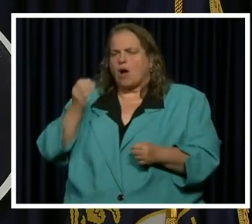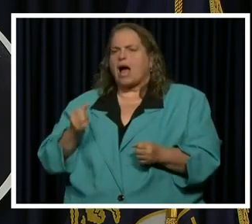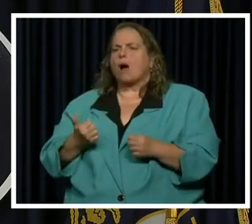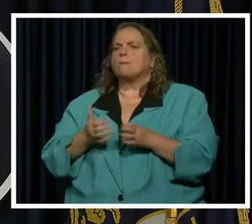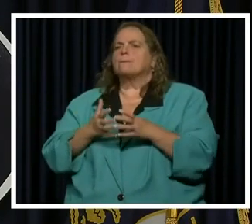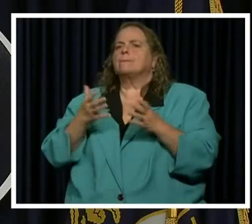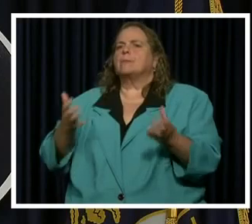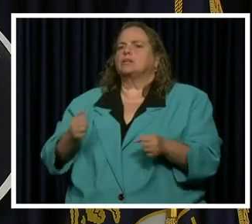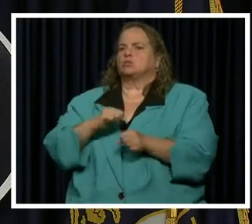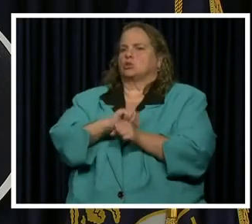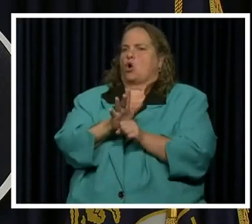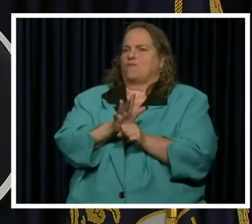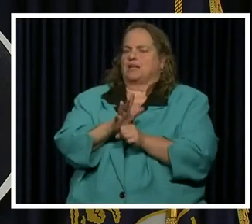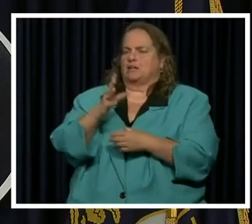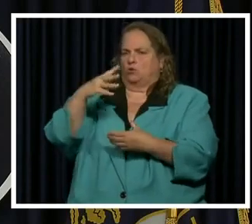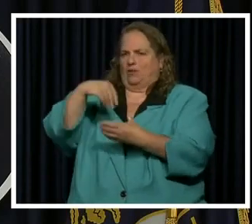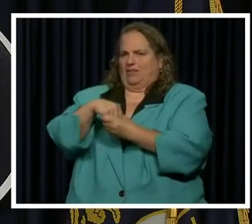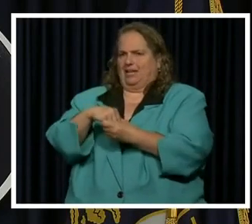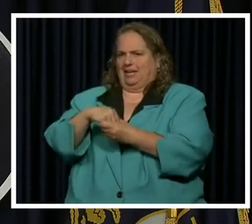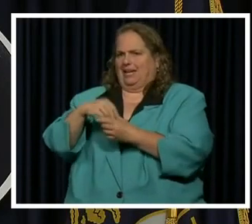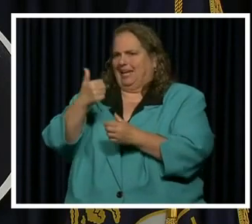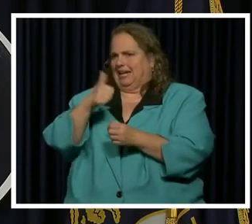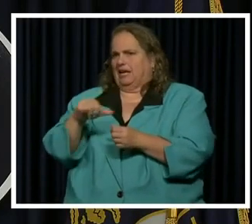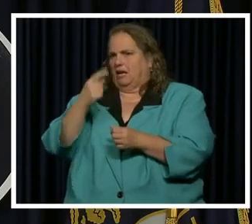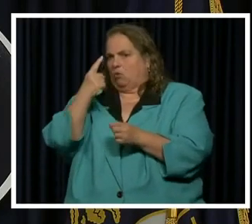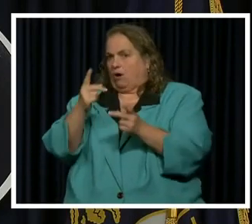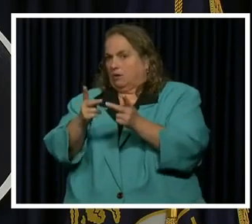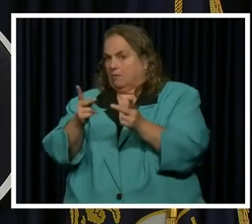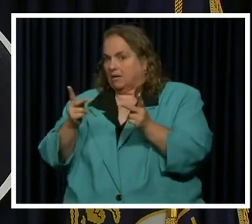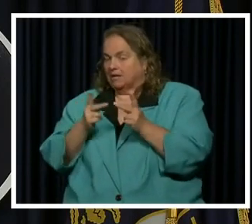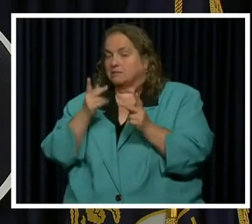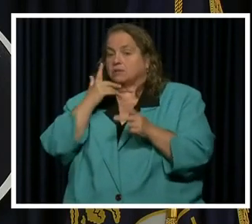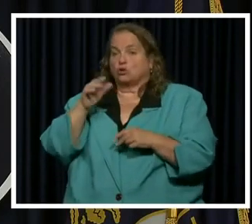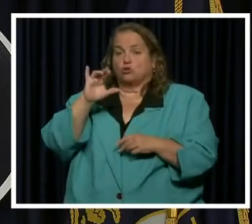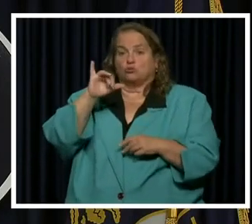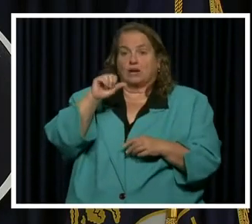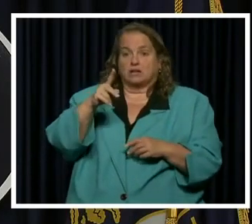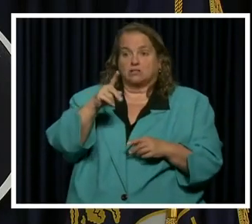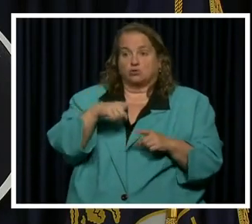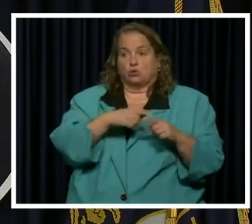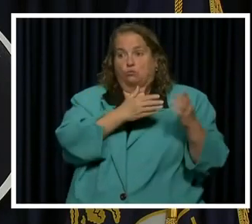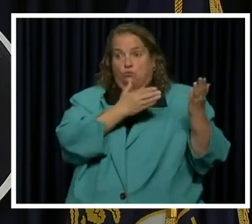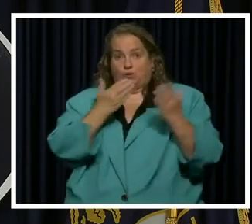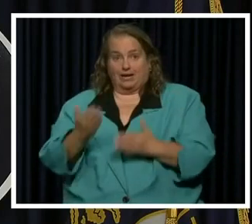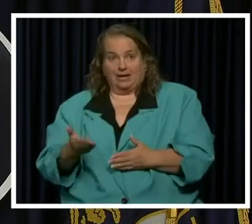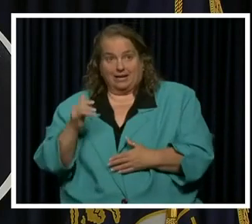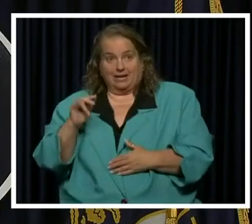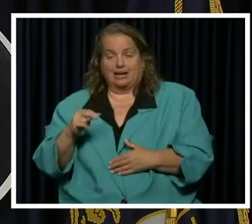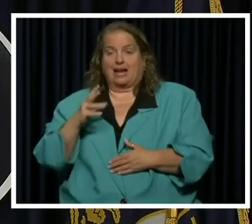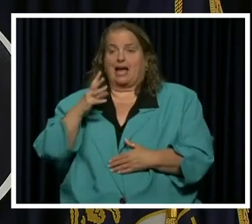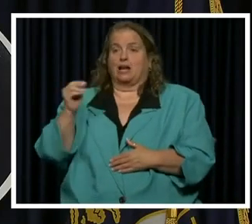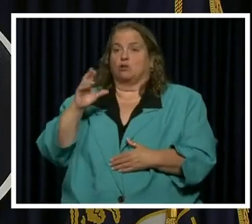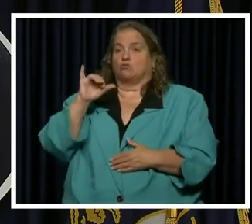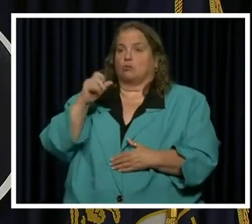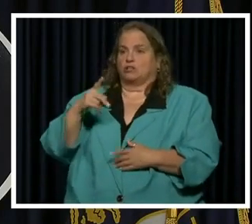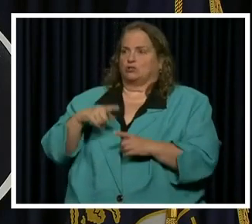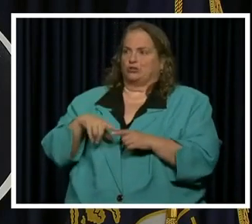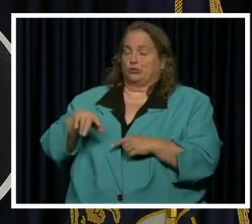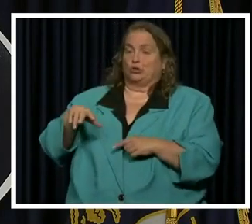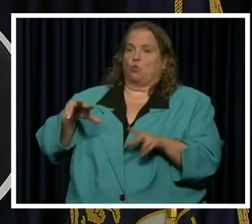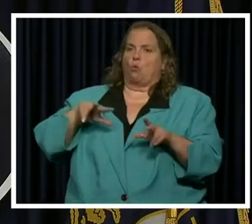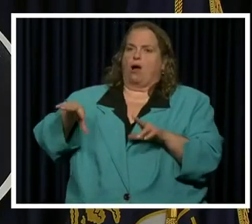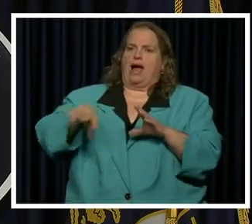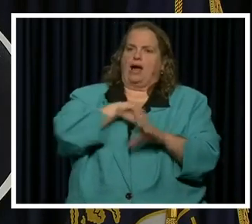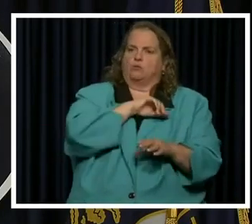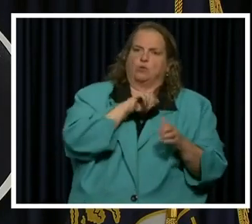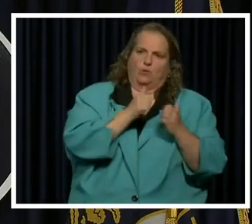much COVID is or is not in any given facility because there's both the risk of bringing it in and the risk of of taking it out. So